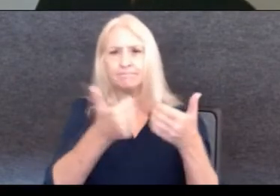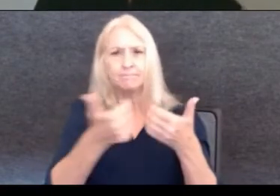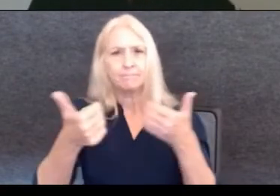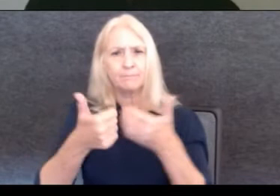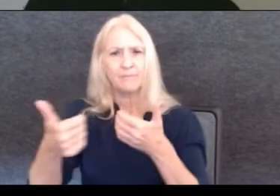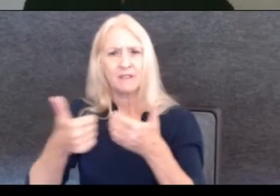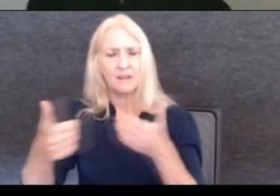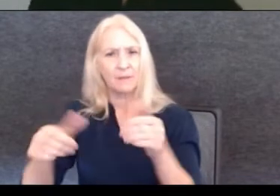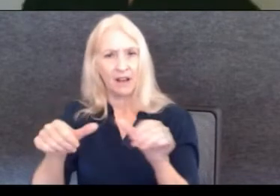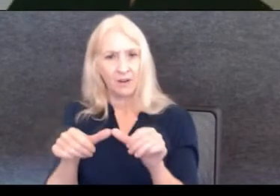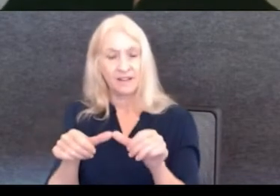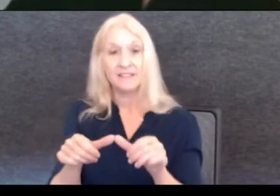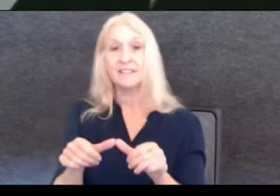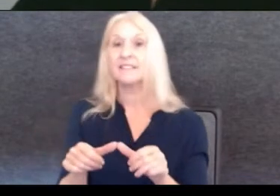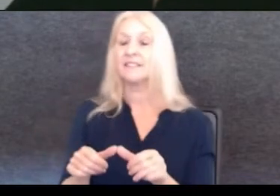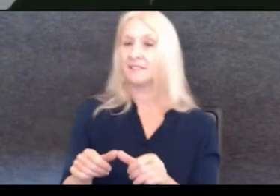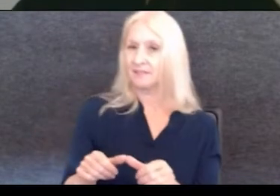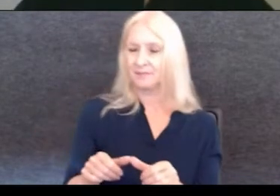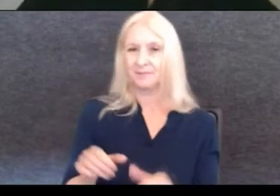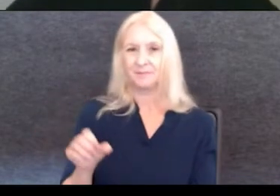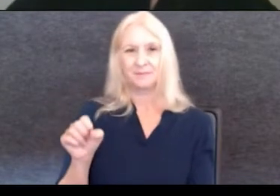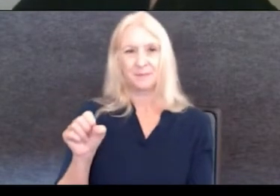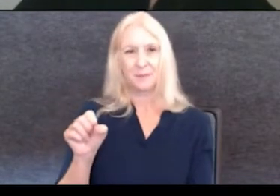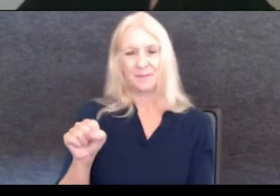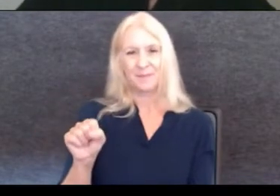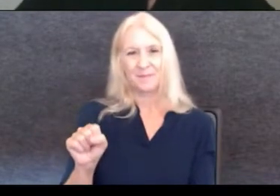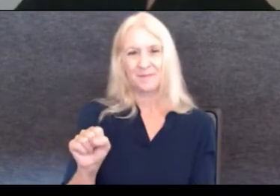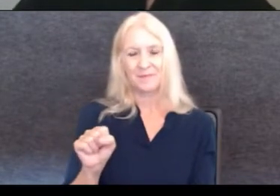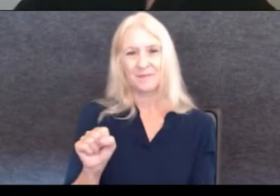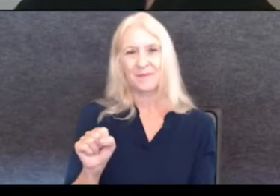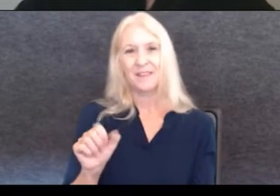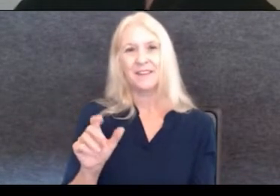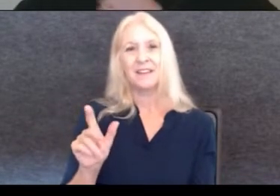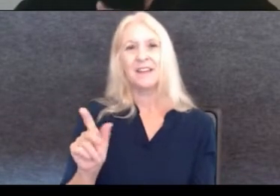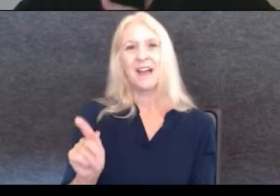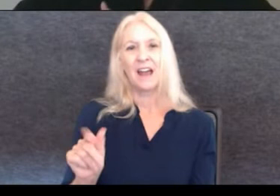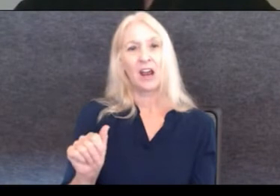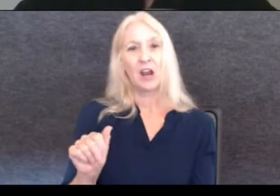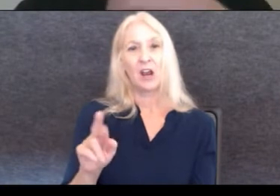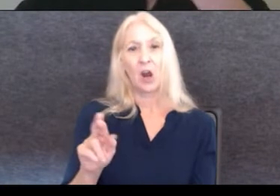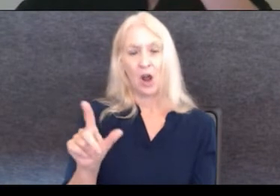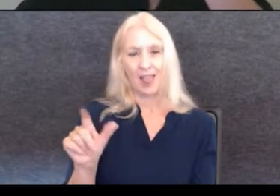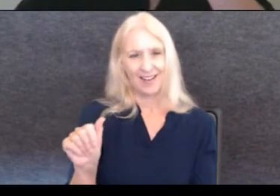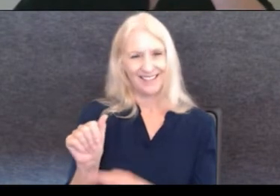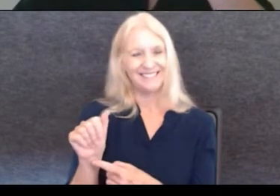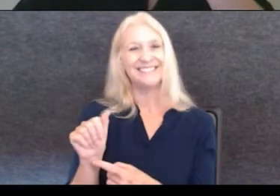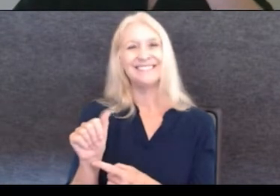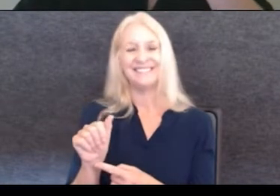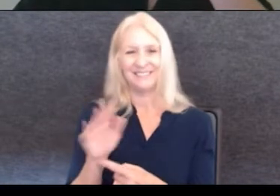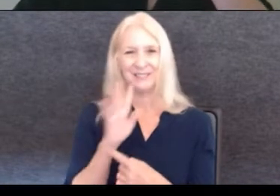Yeah, I mean, you mentioned Carla, and actually, when I moved here to New York,